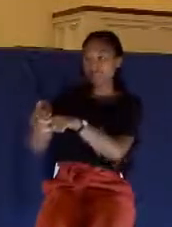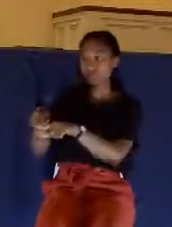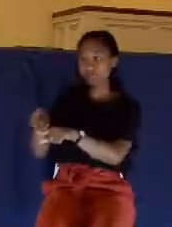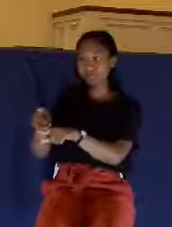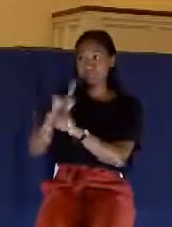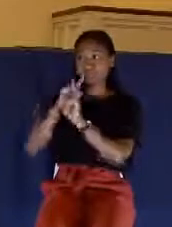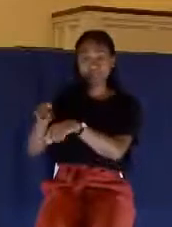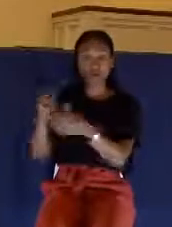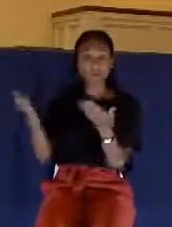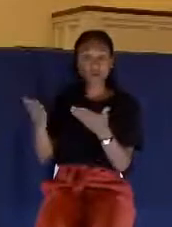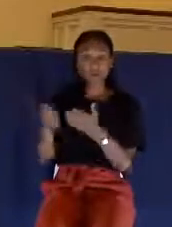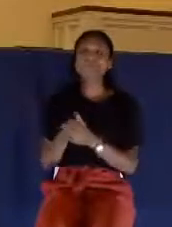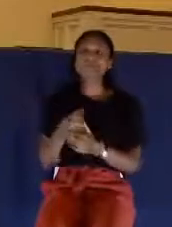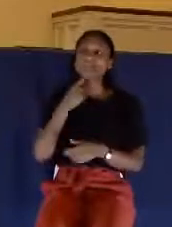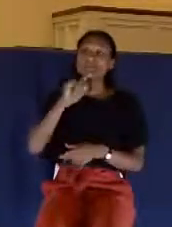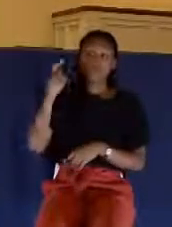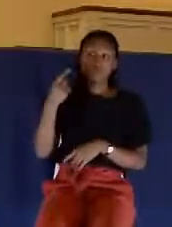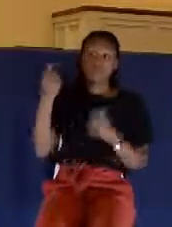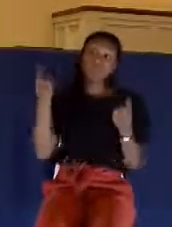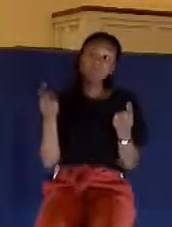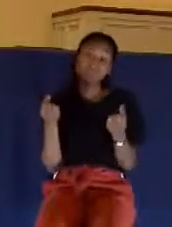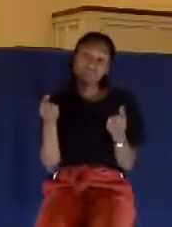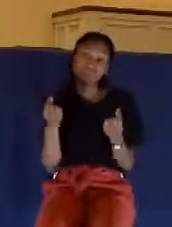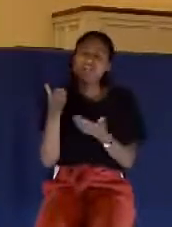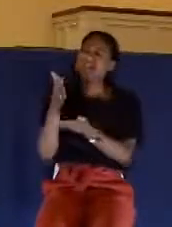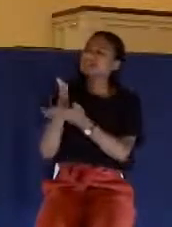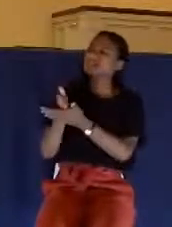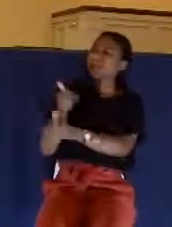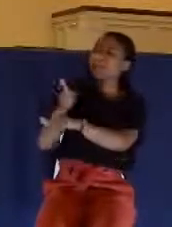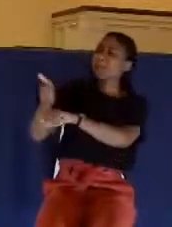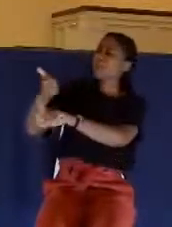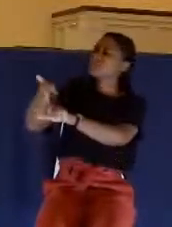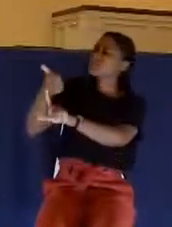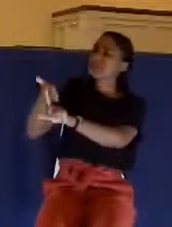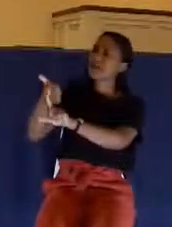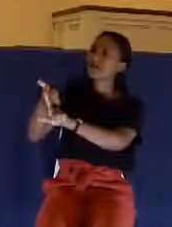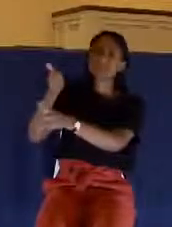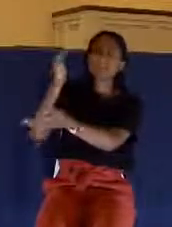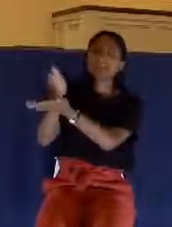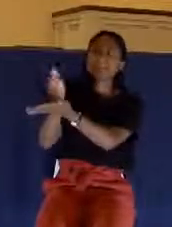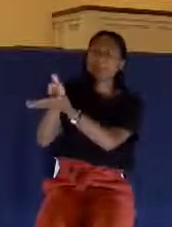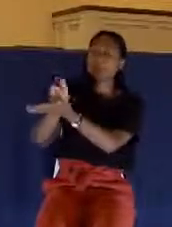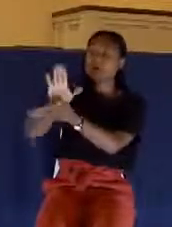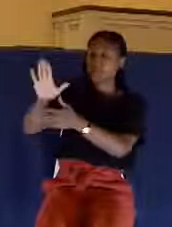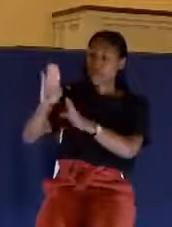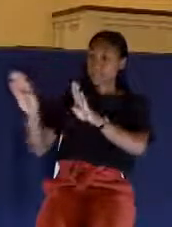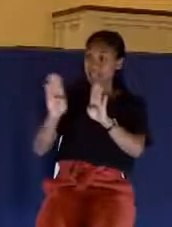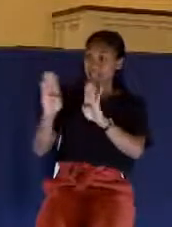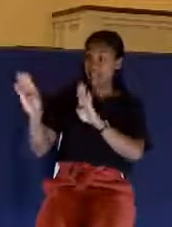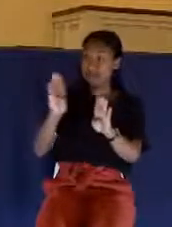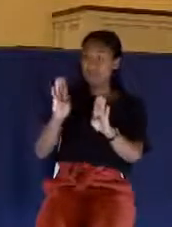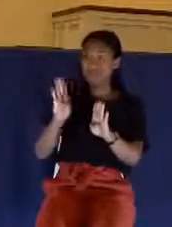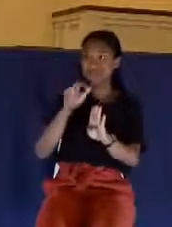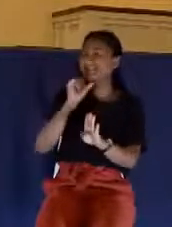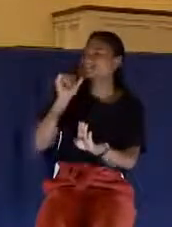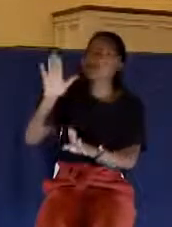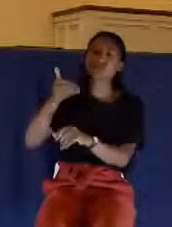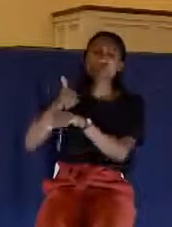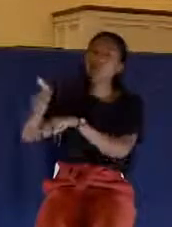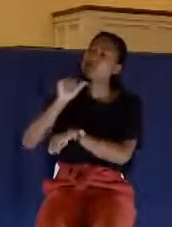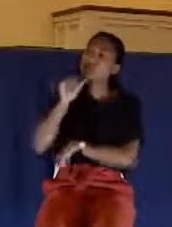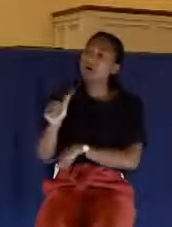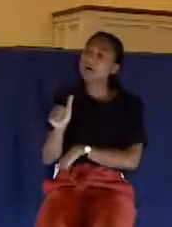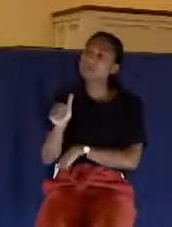columnist said. The first step you must take is to stop blaming yourself. Your compulsive behavior is not your fault.